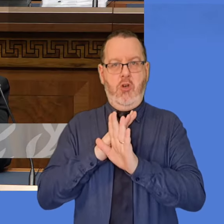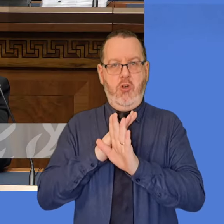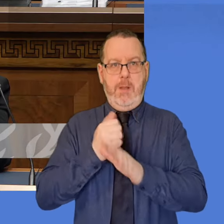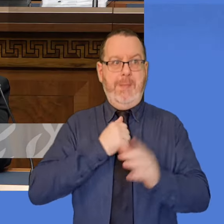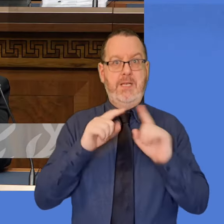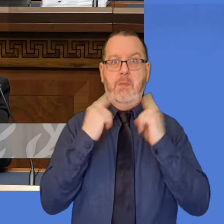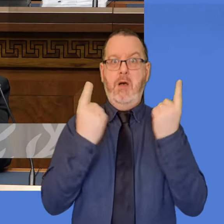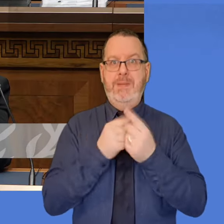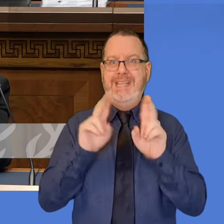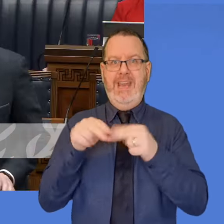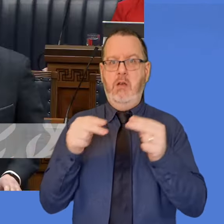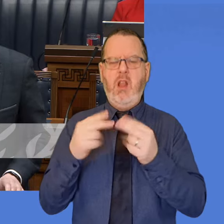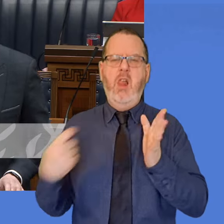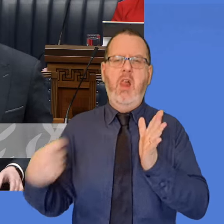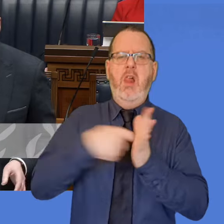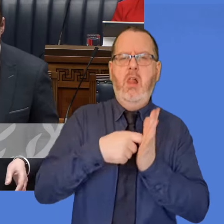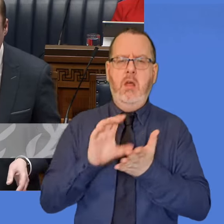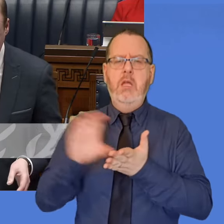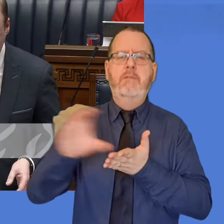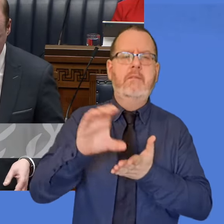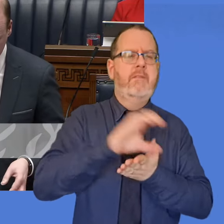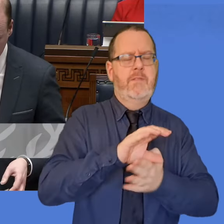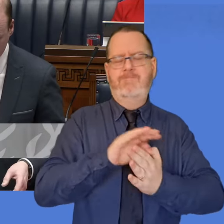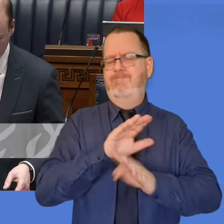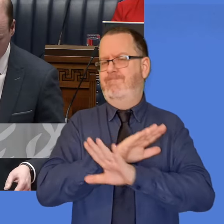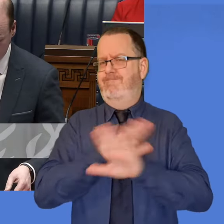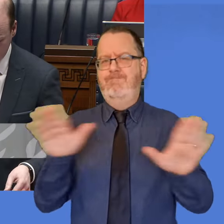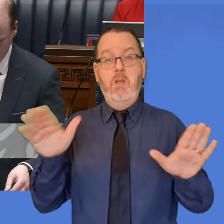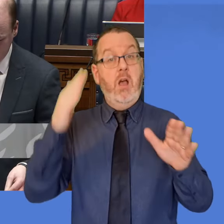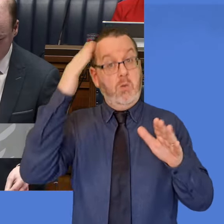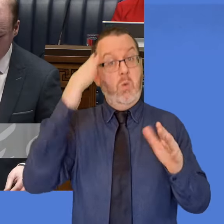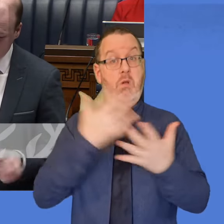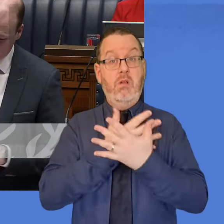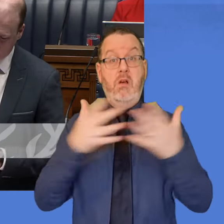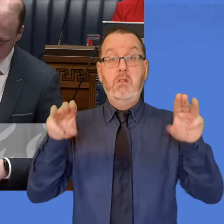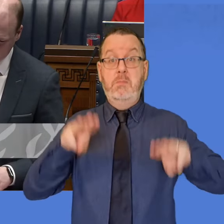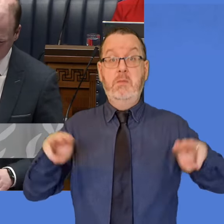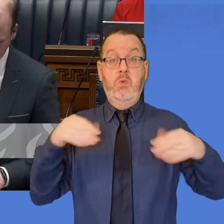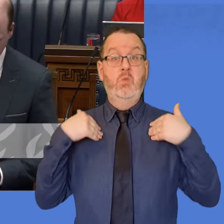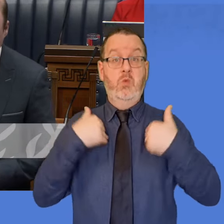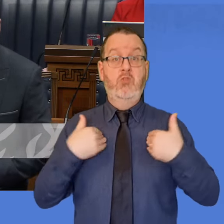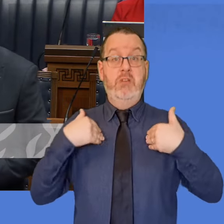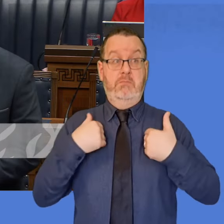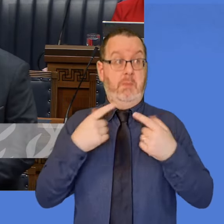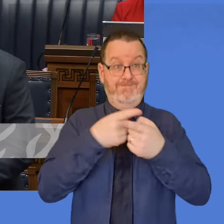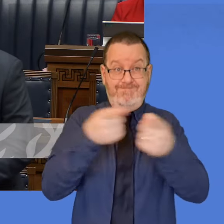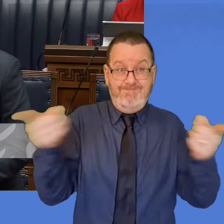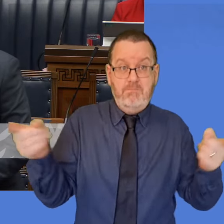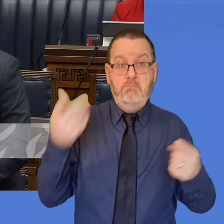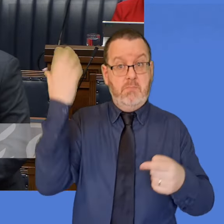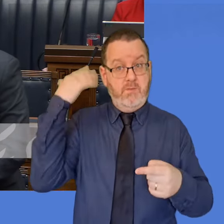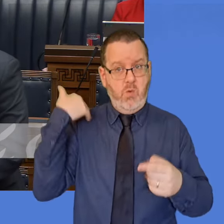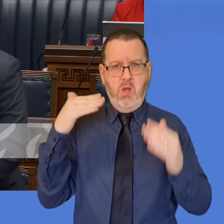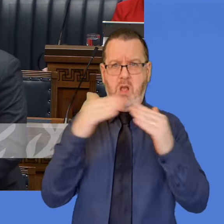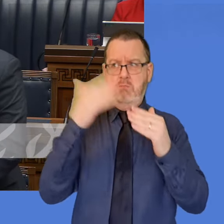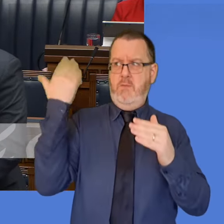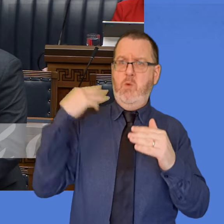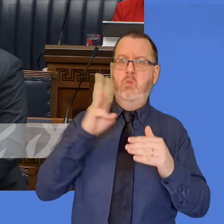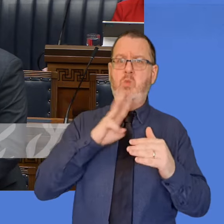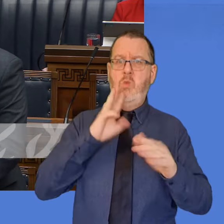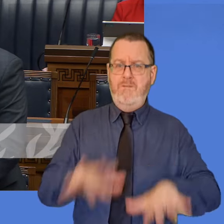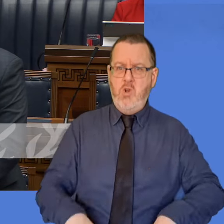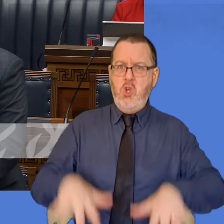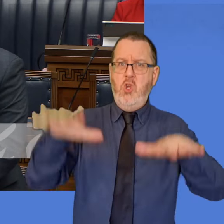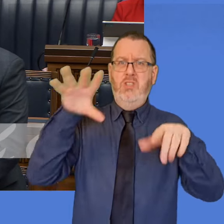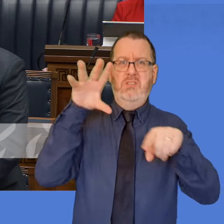this time. I recognise that there is an issue of concern, especially for people whose homes have been flooded in the past, and the difficulty